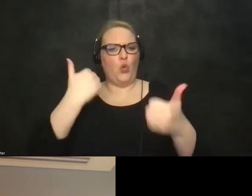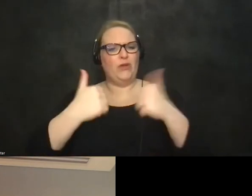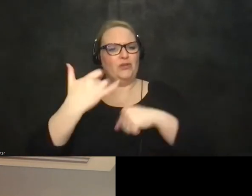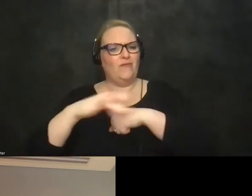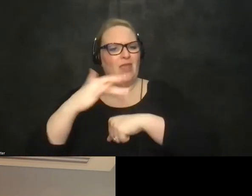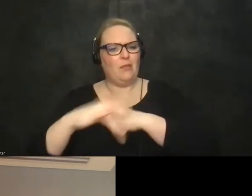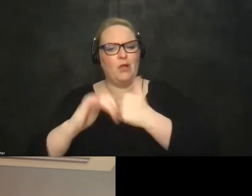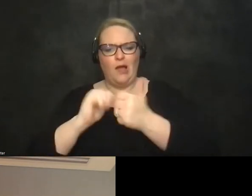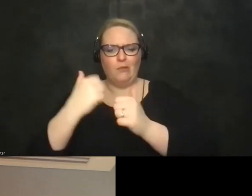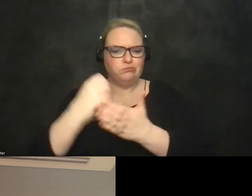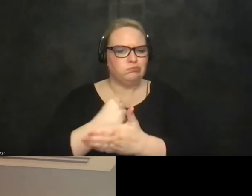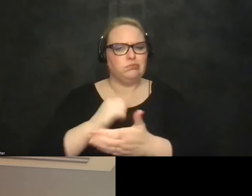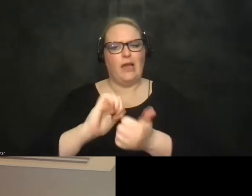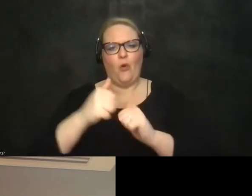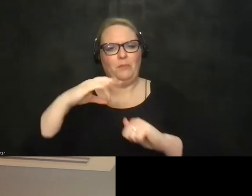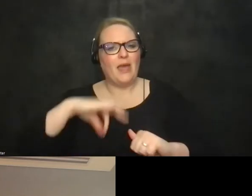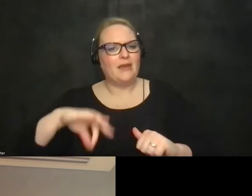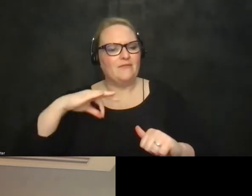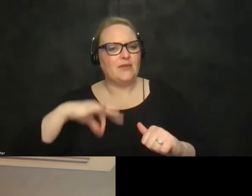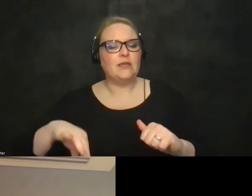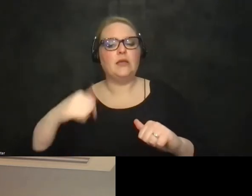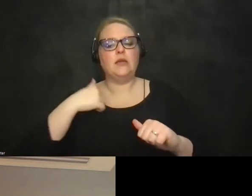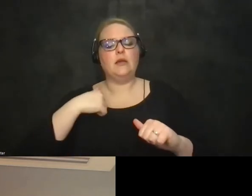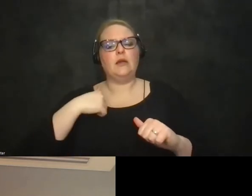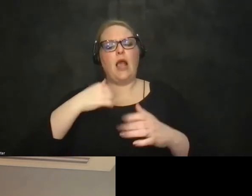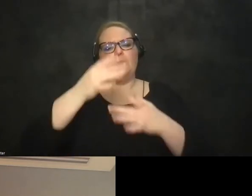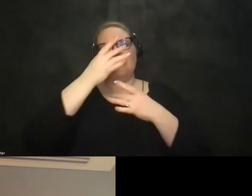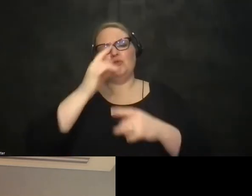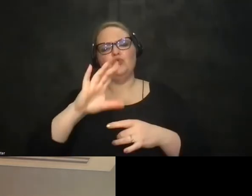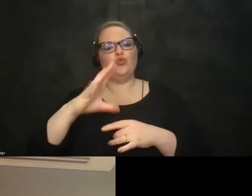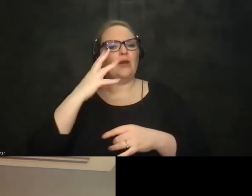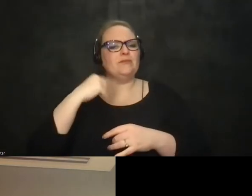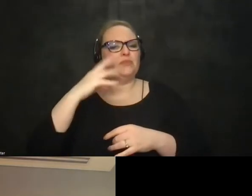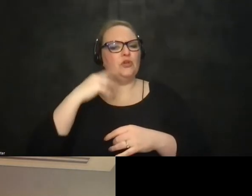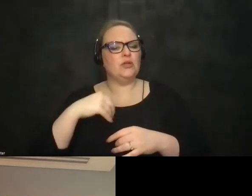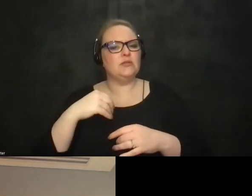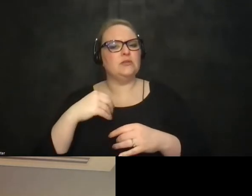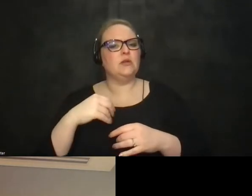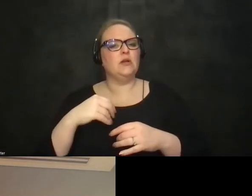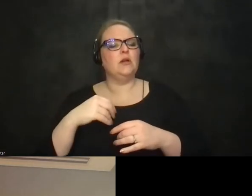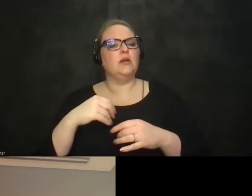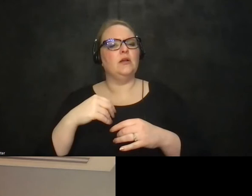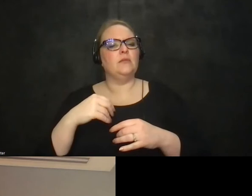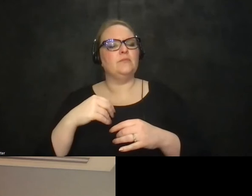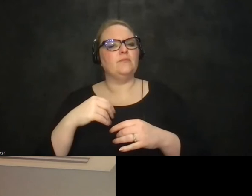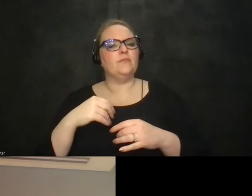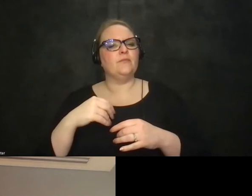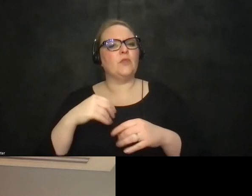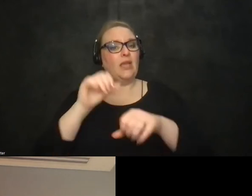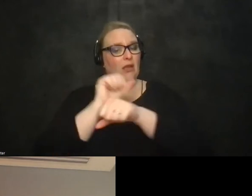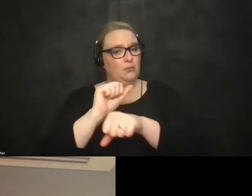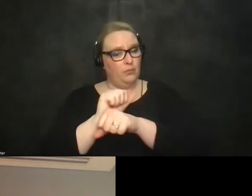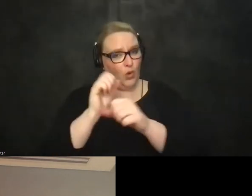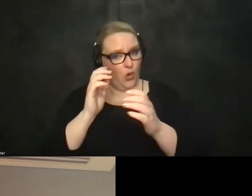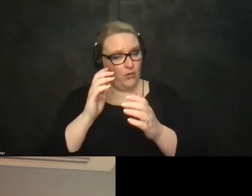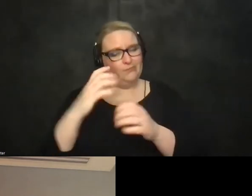and how it might benefit them um and i'm just interested in your experience you know how conscious are employers of